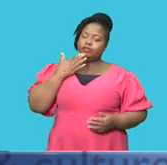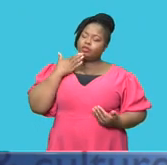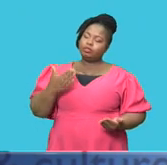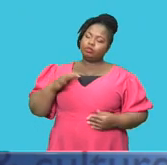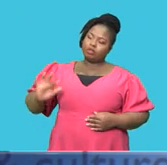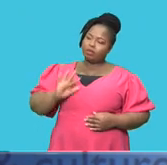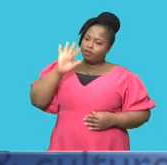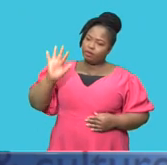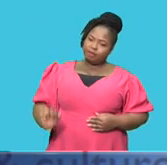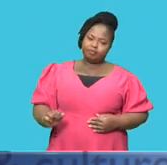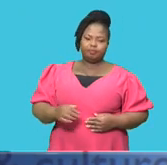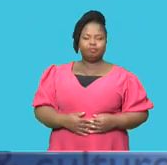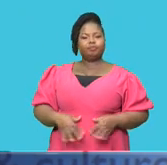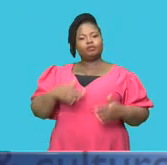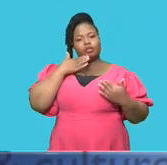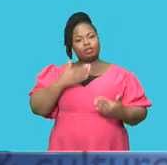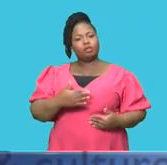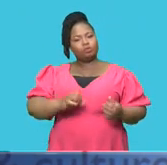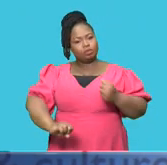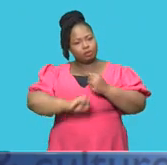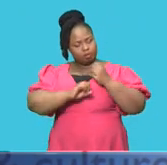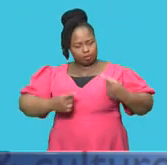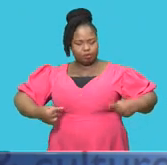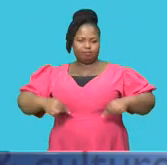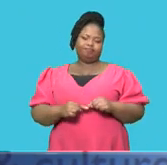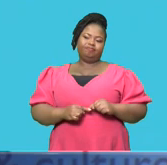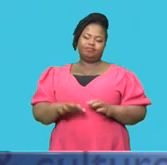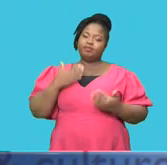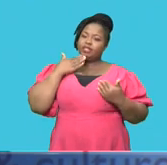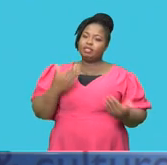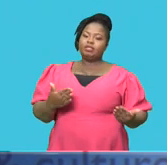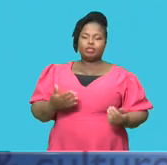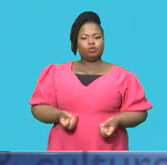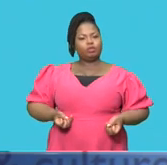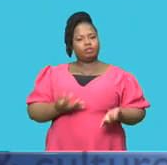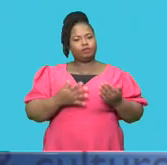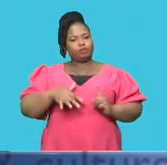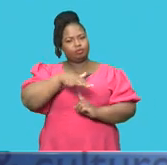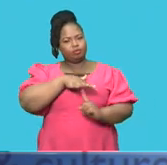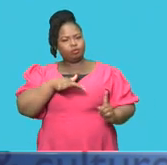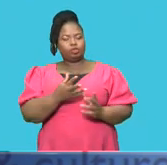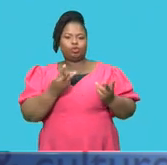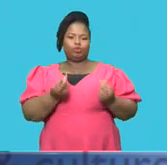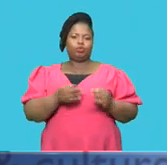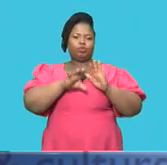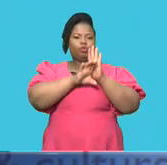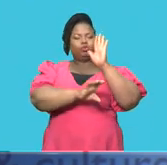Thank you to the support that you gave us. Thank you for giving us conditions to create a new constitution.